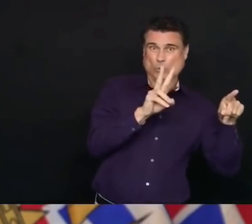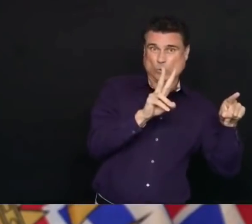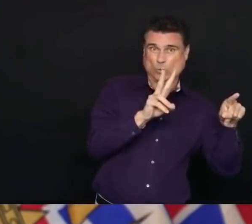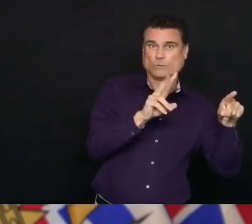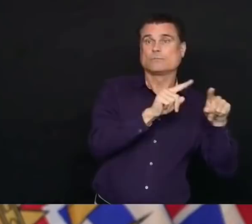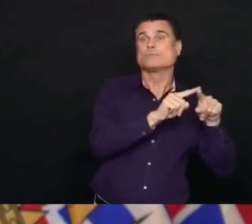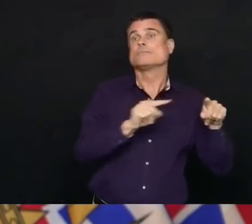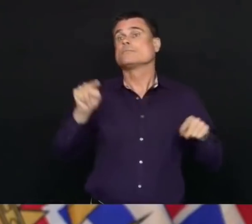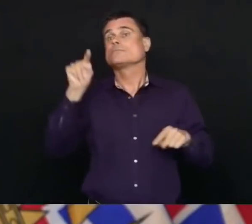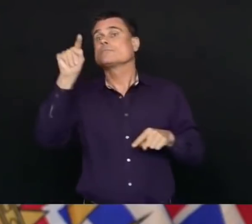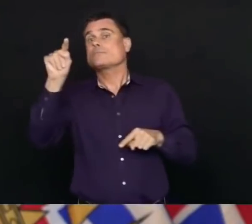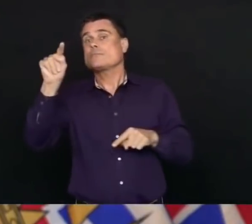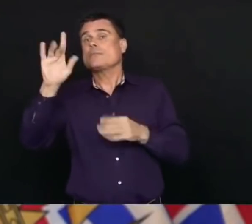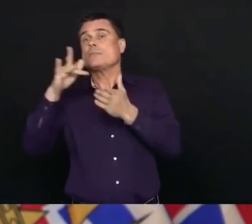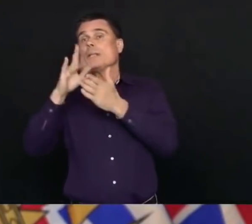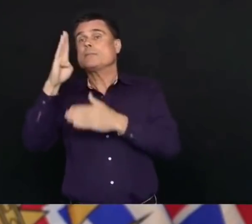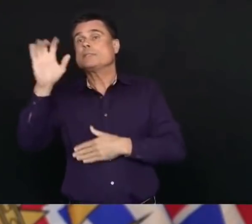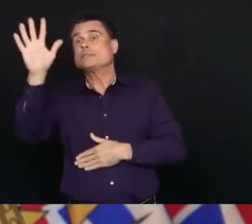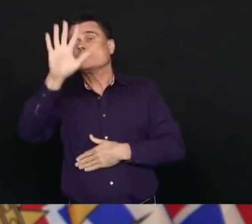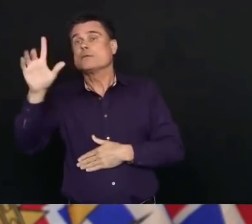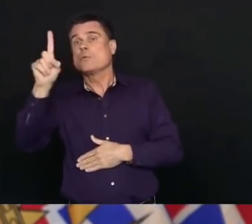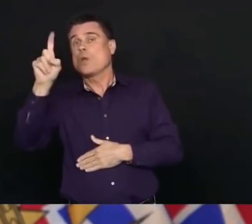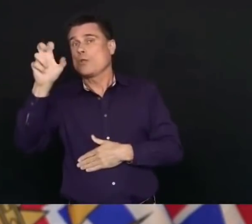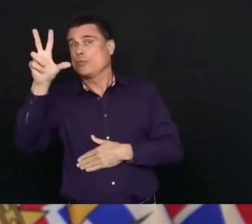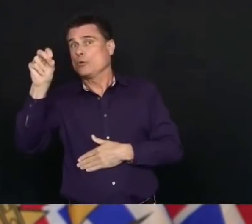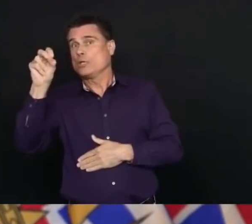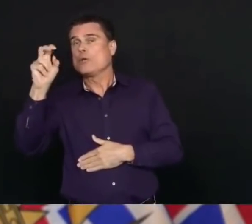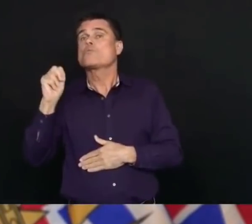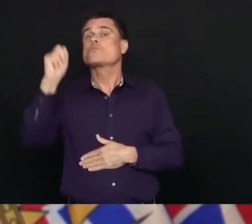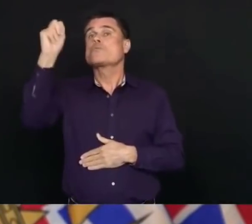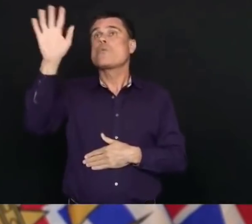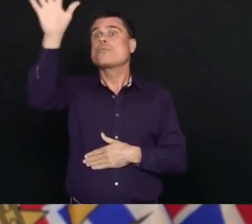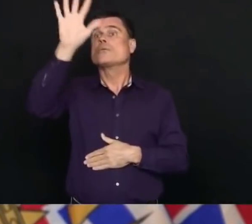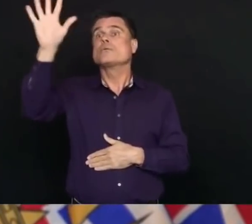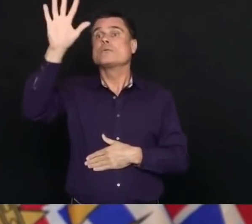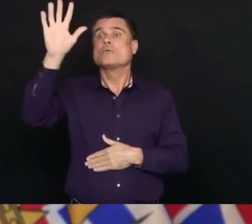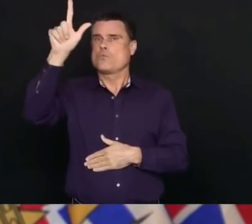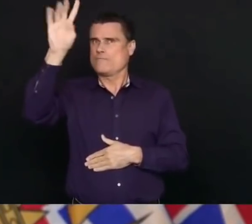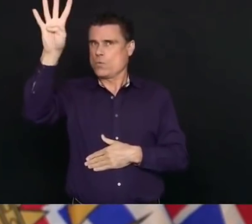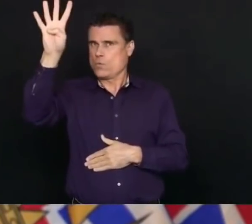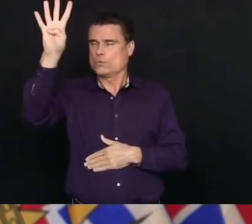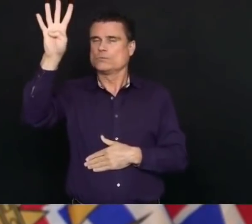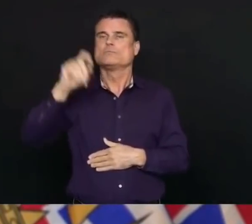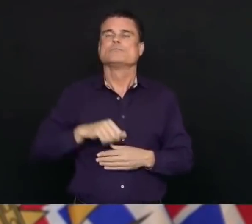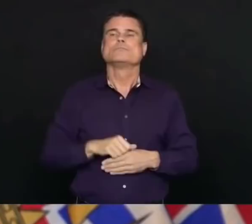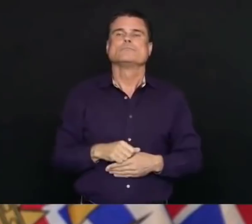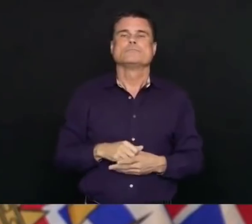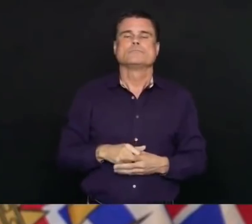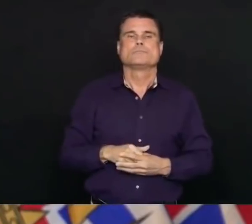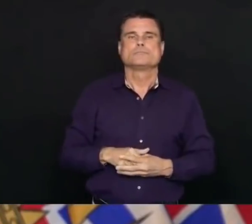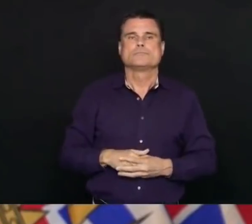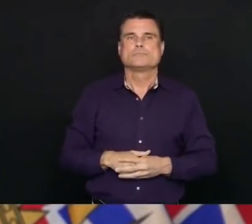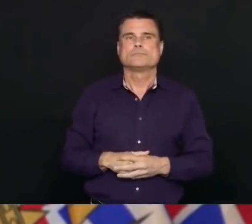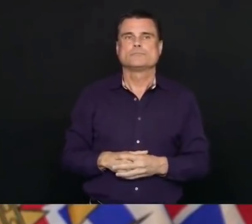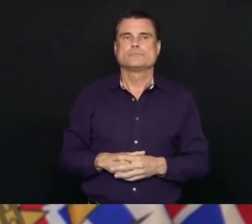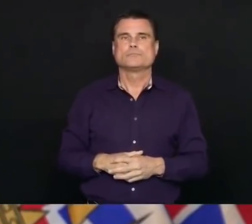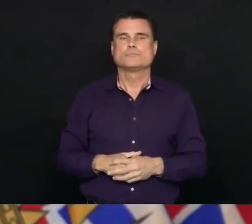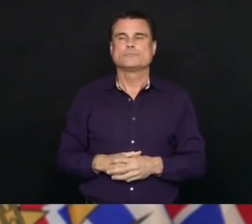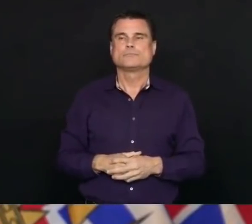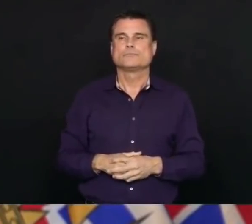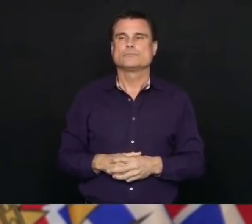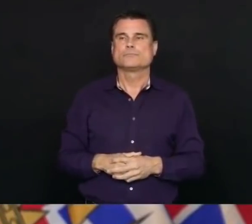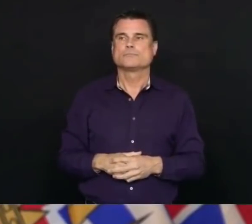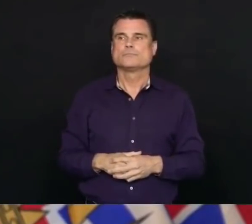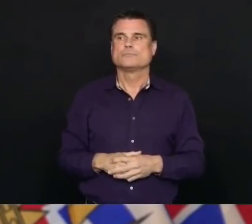Interior Health, and 24 in the Northern Health Authority. Right now, in terms of our case status, we have